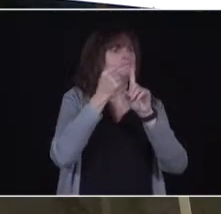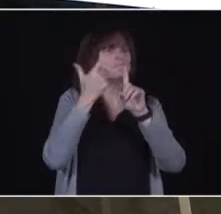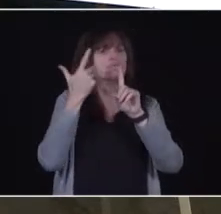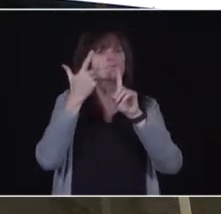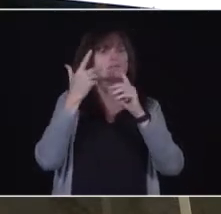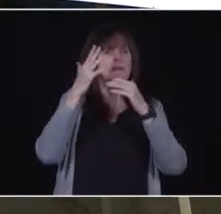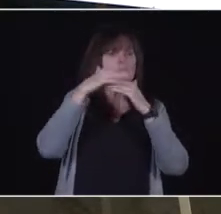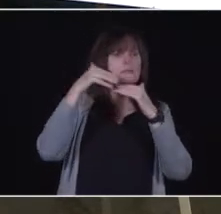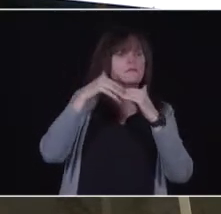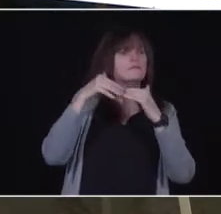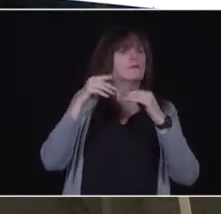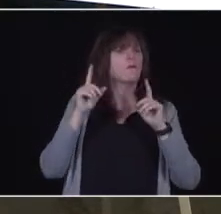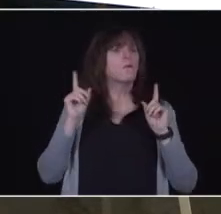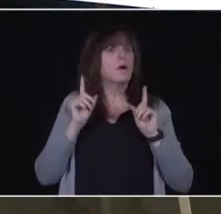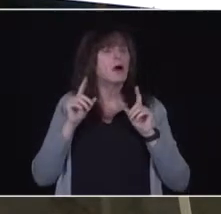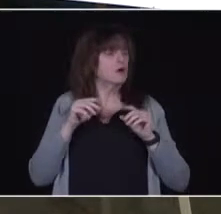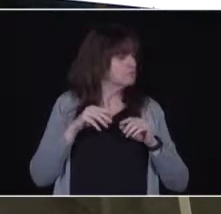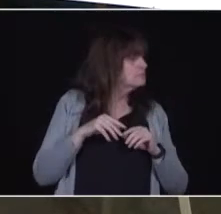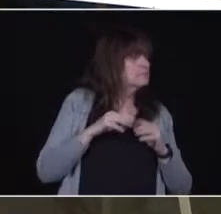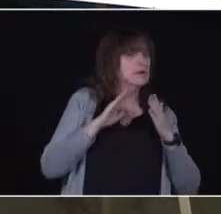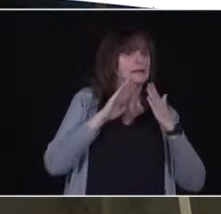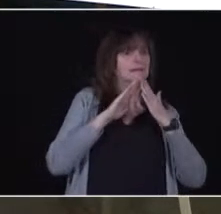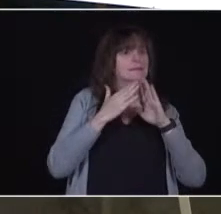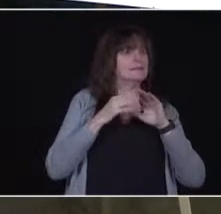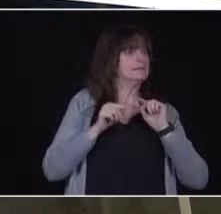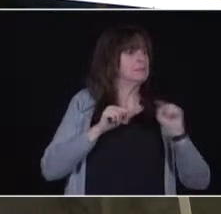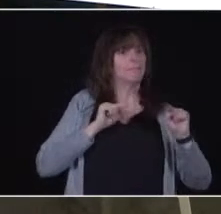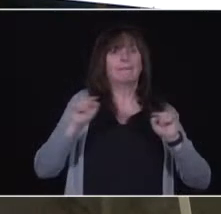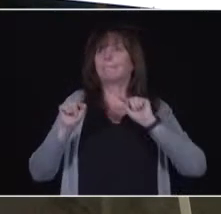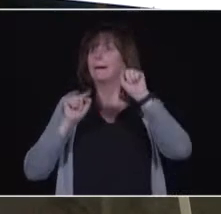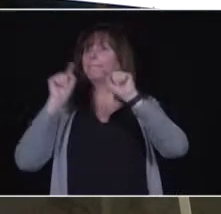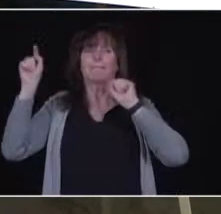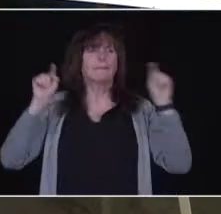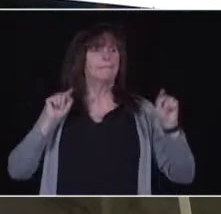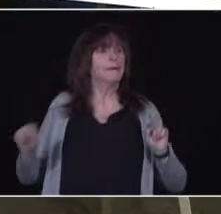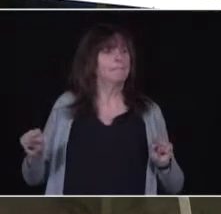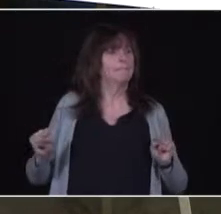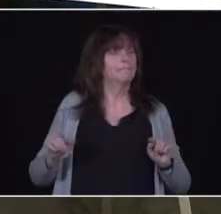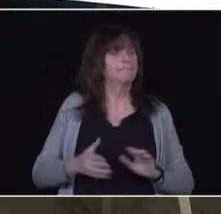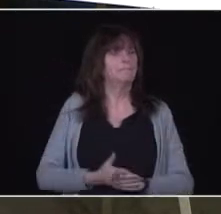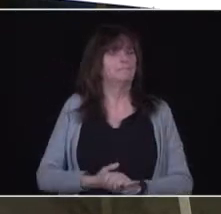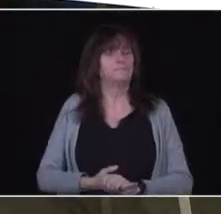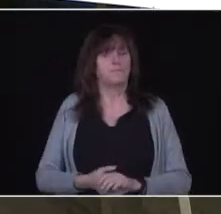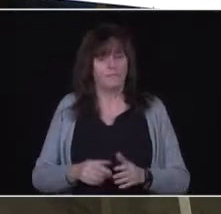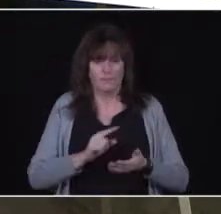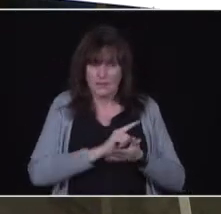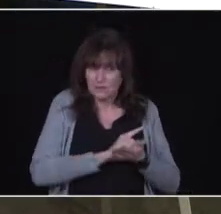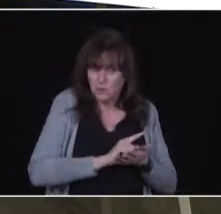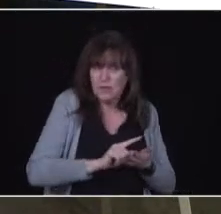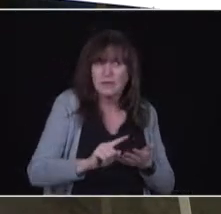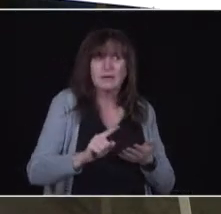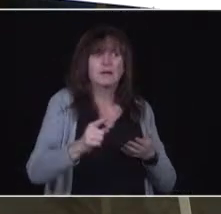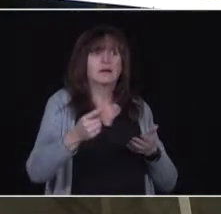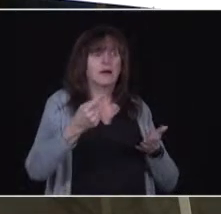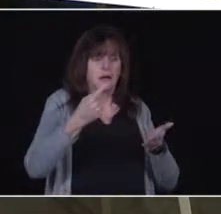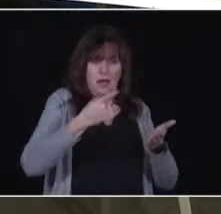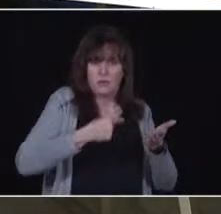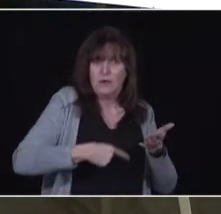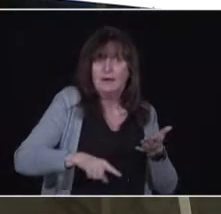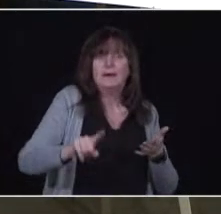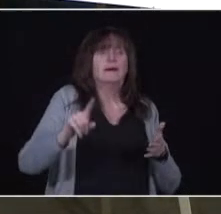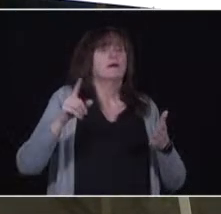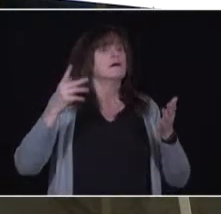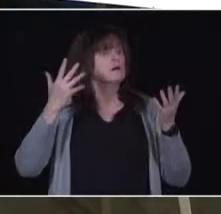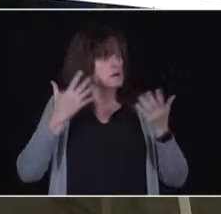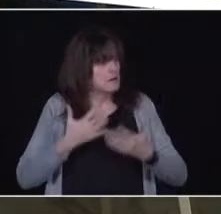circumstances. That takes us through to the end of this week and early next week. Then on the first week in March next week, we will go into what